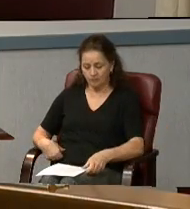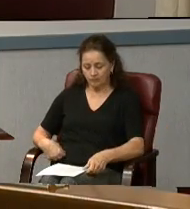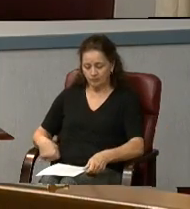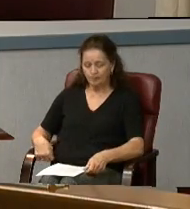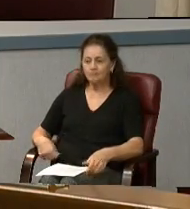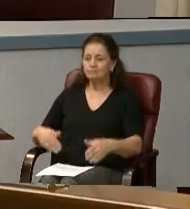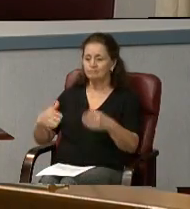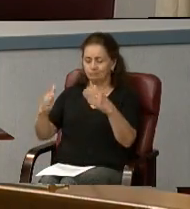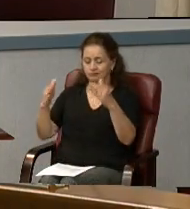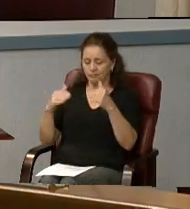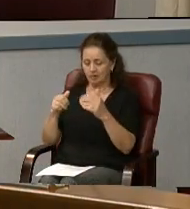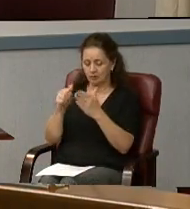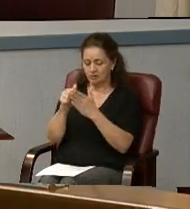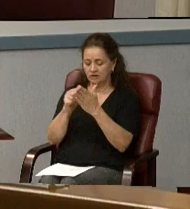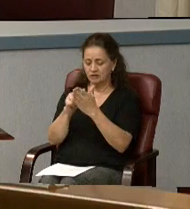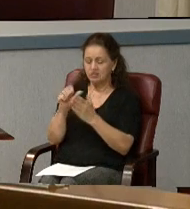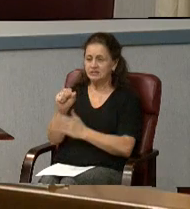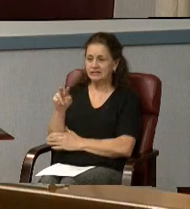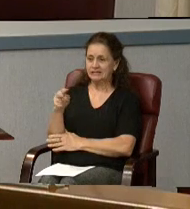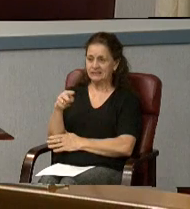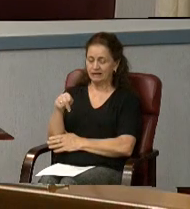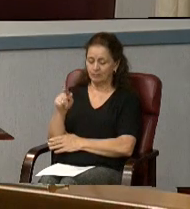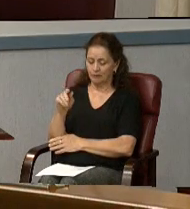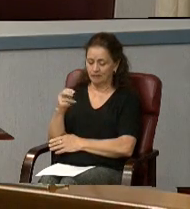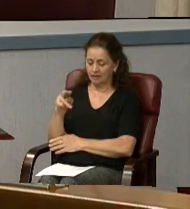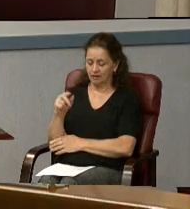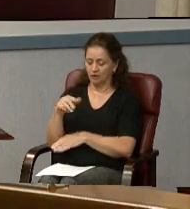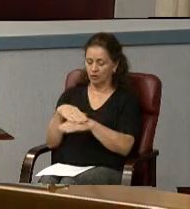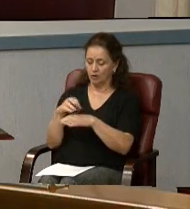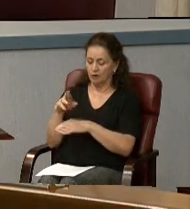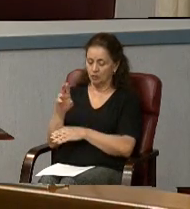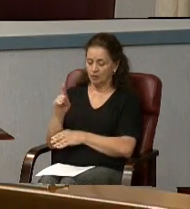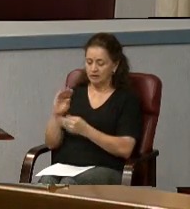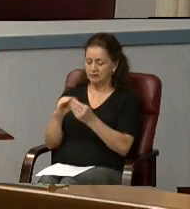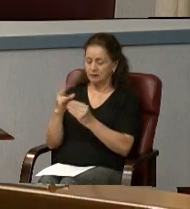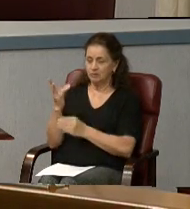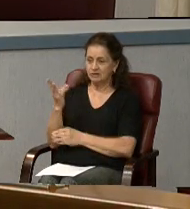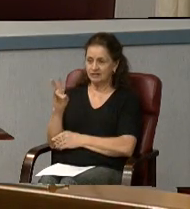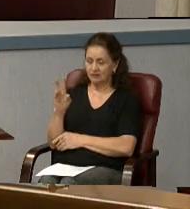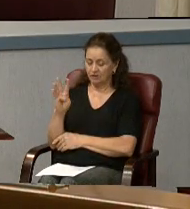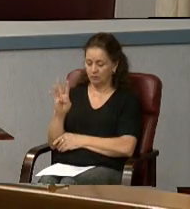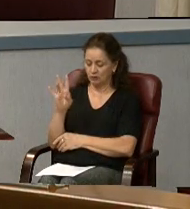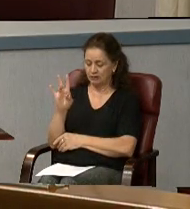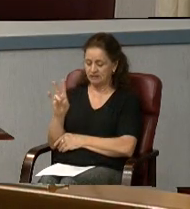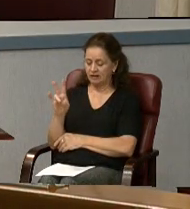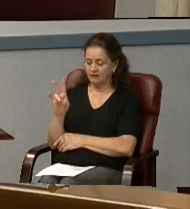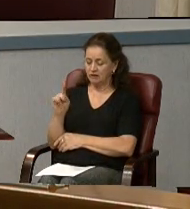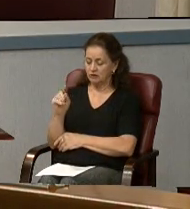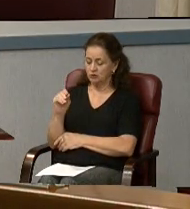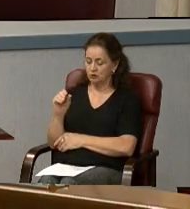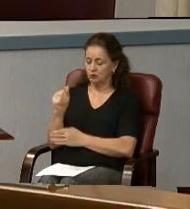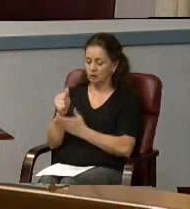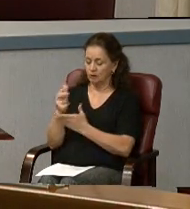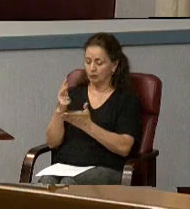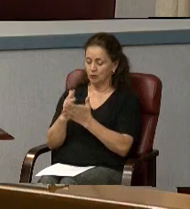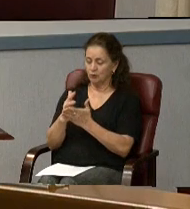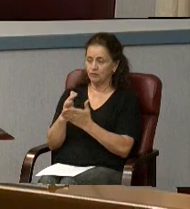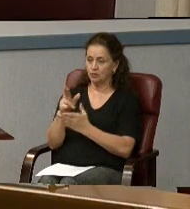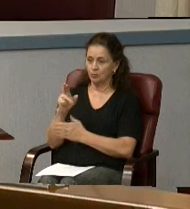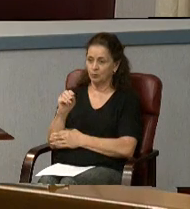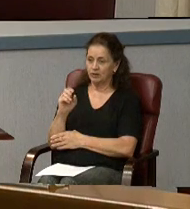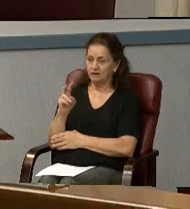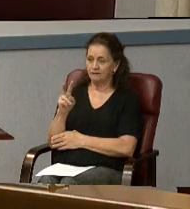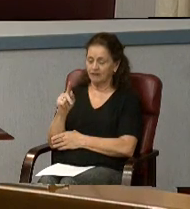Next on the agenda is a second public hearing on Ordinance Number 1747, an ordinance to approve the Revitalization